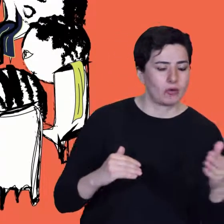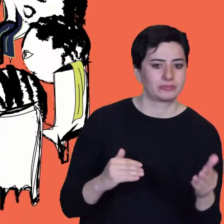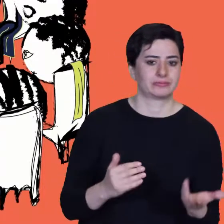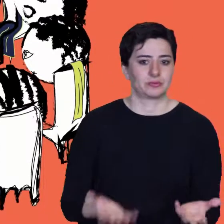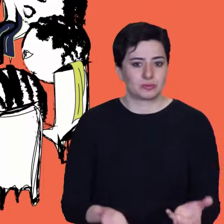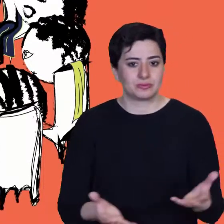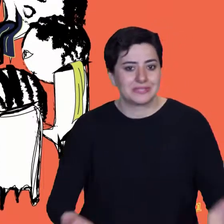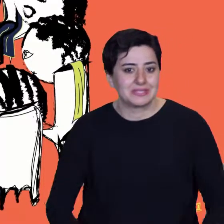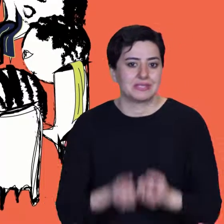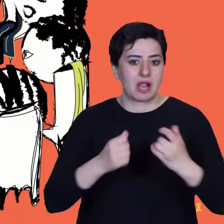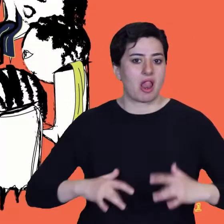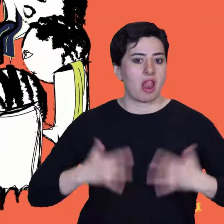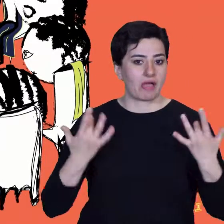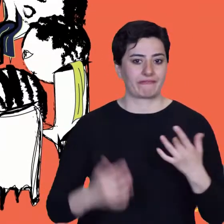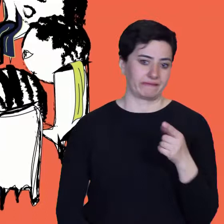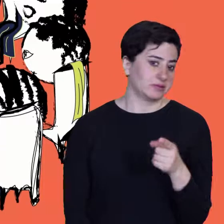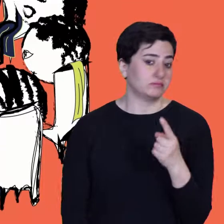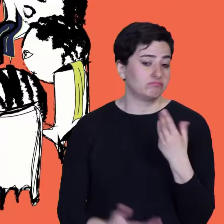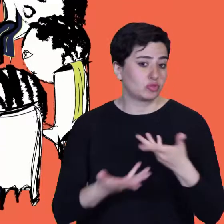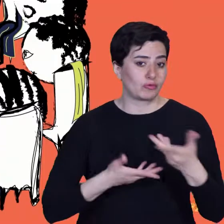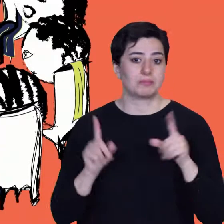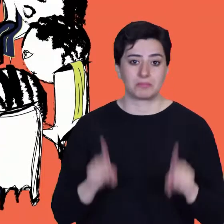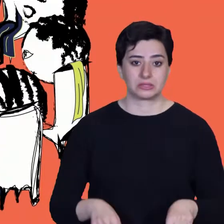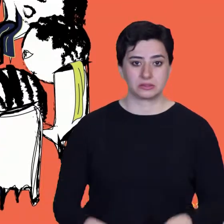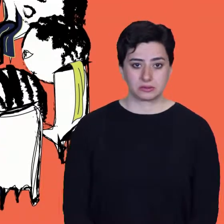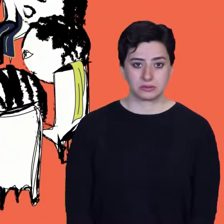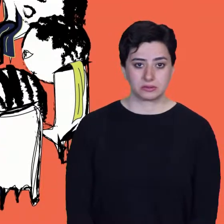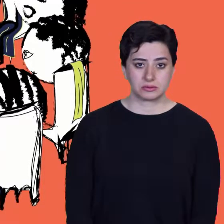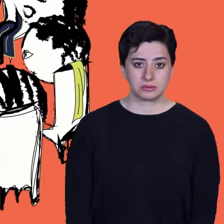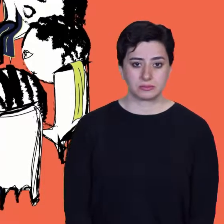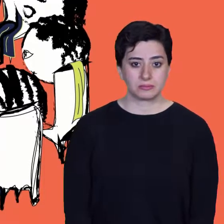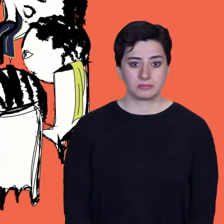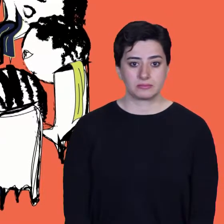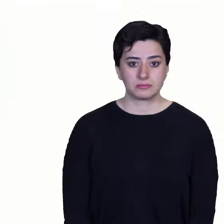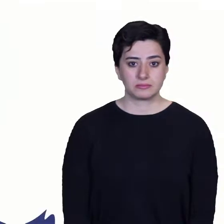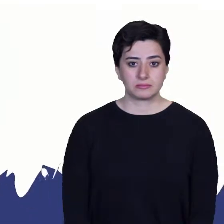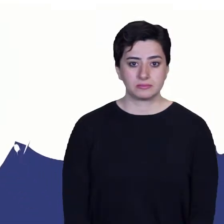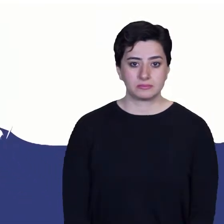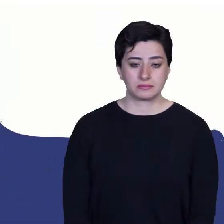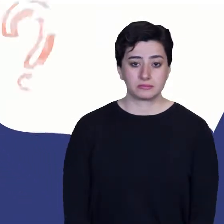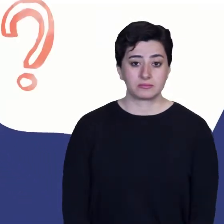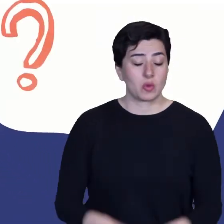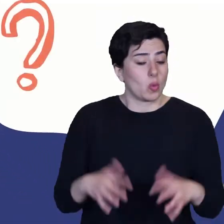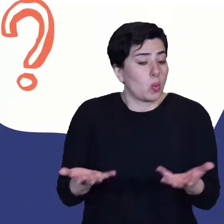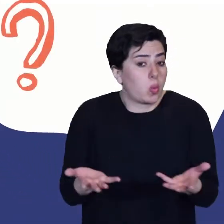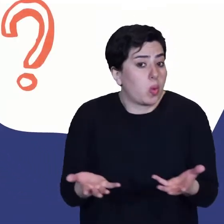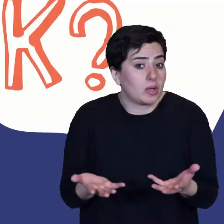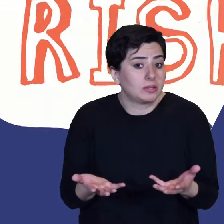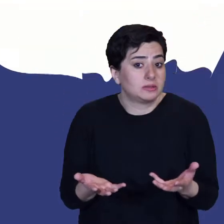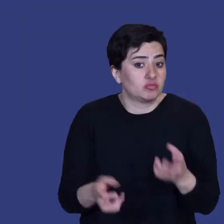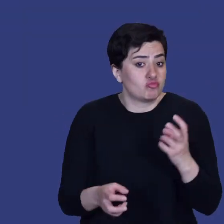circle, men and women are talking to each other as the superhero boy with the cape is standing. What is risk?